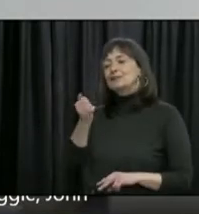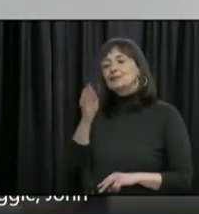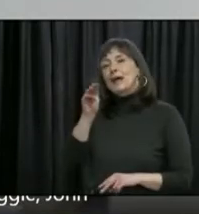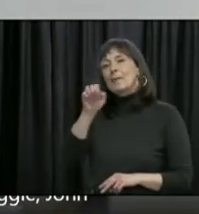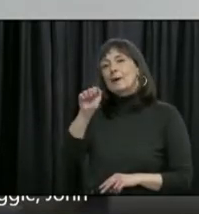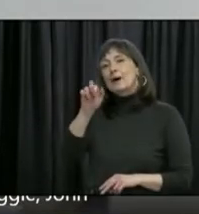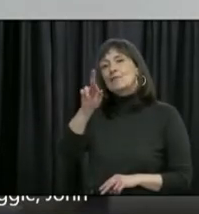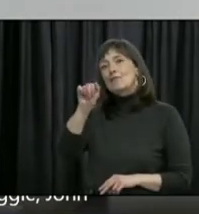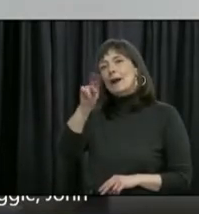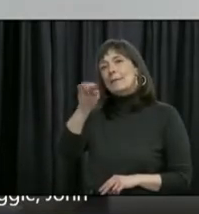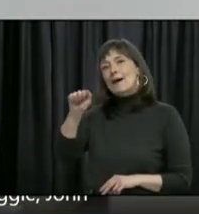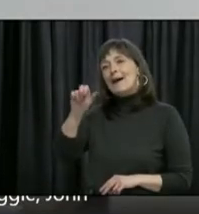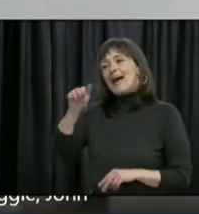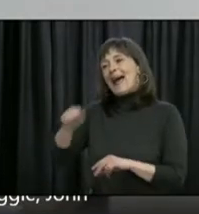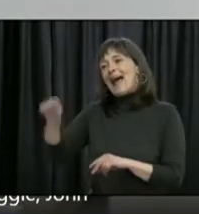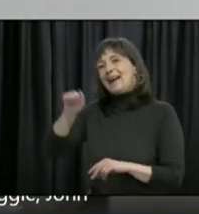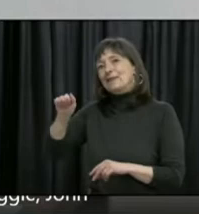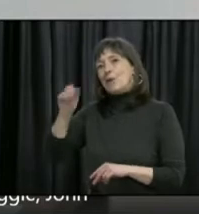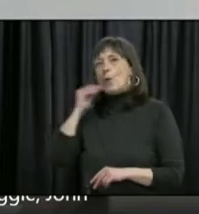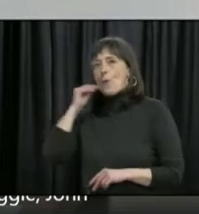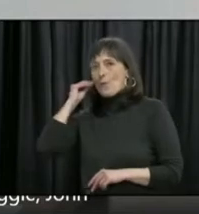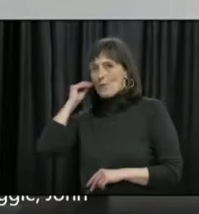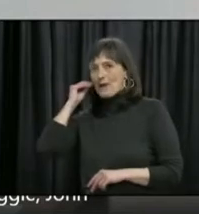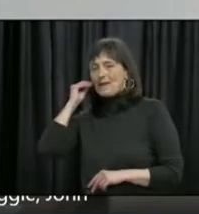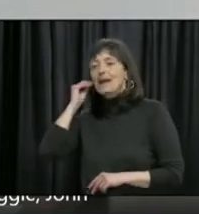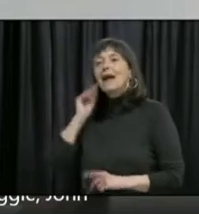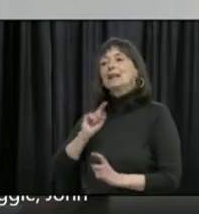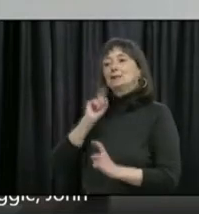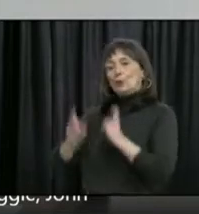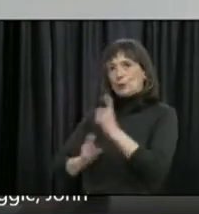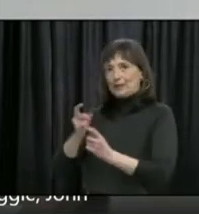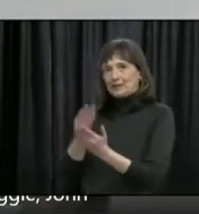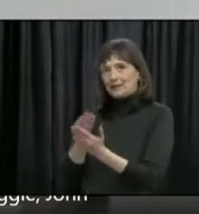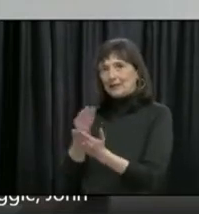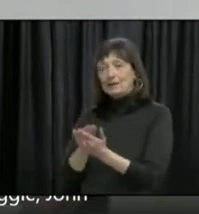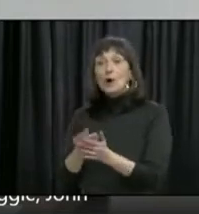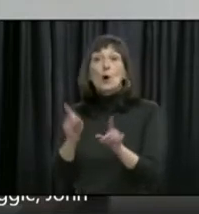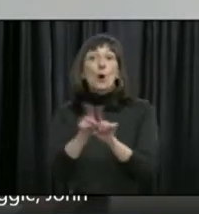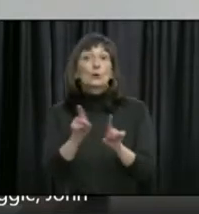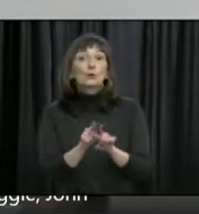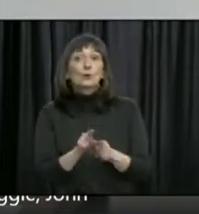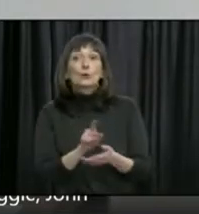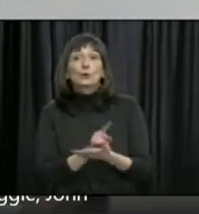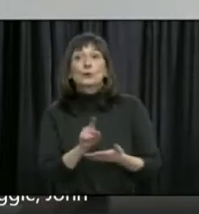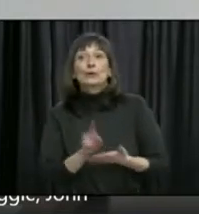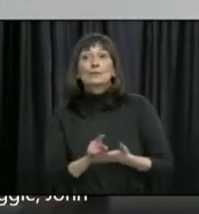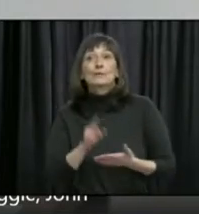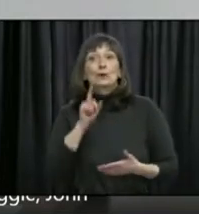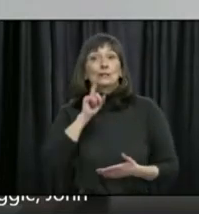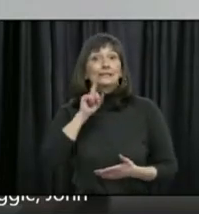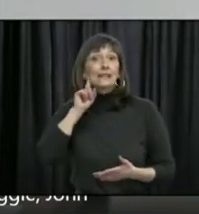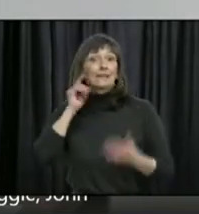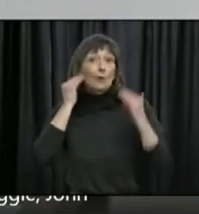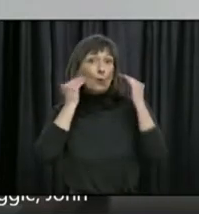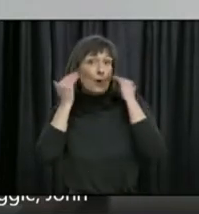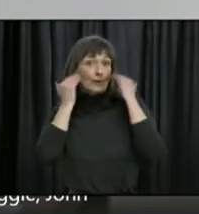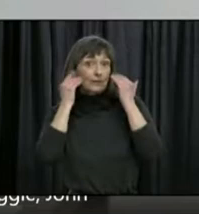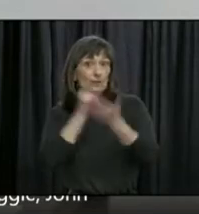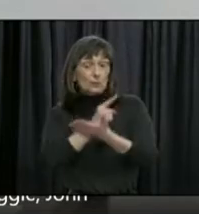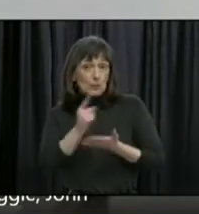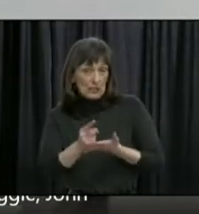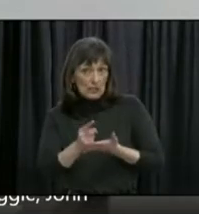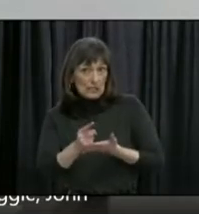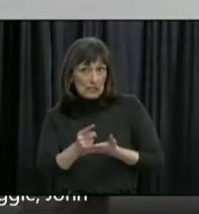Foundation. It is also the beginning of Deaf Awareness Week. And I think it's another good opportunity to just recognize